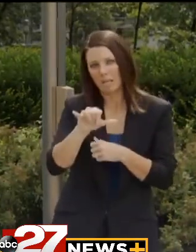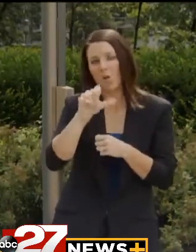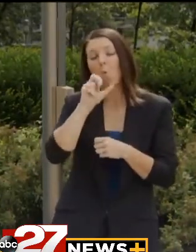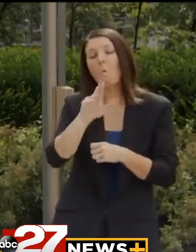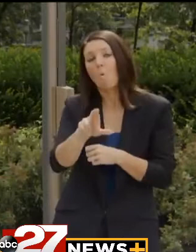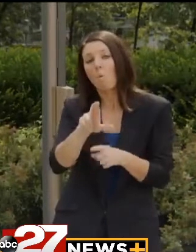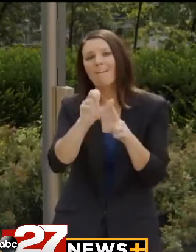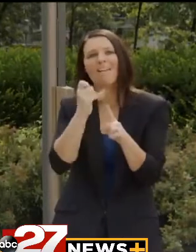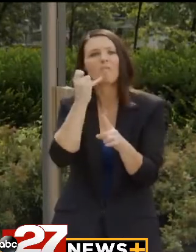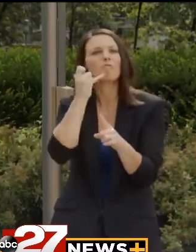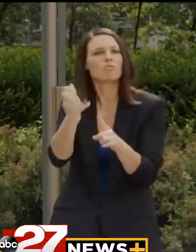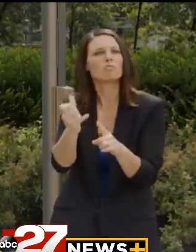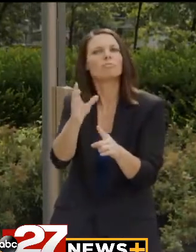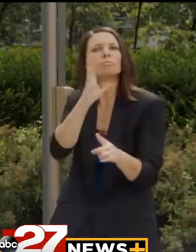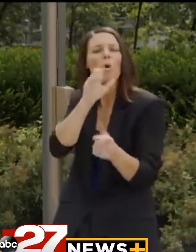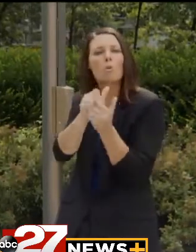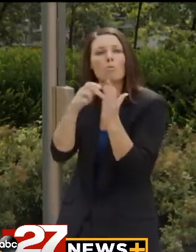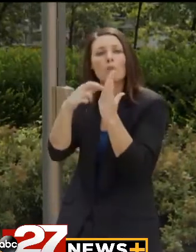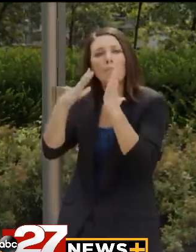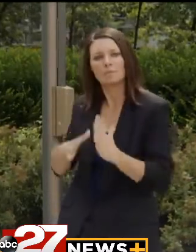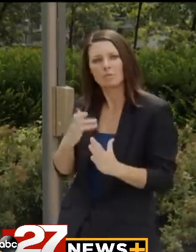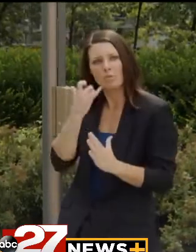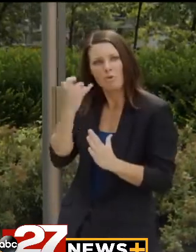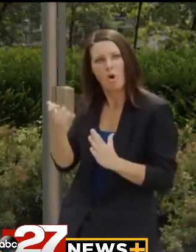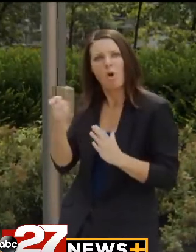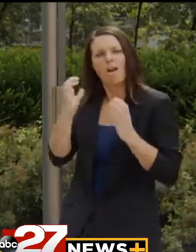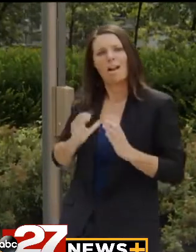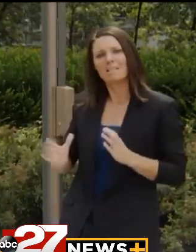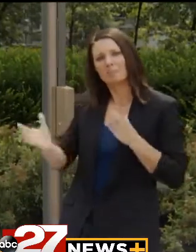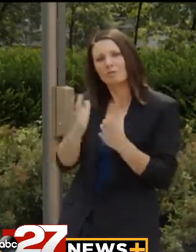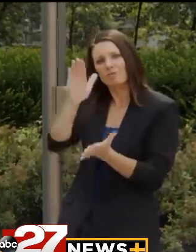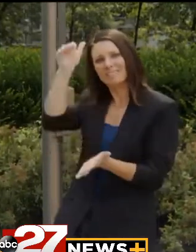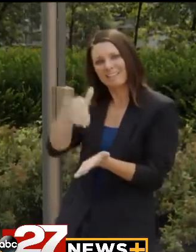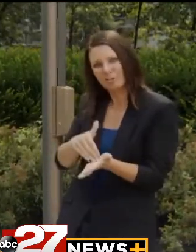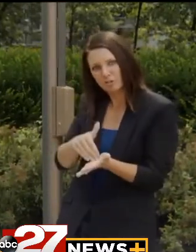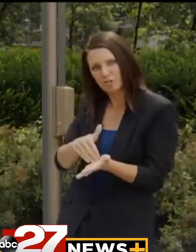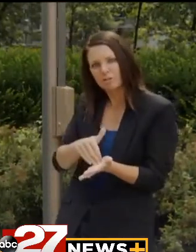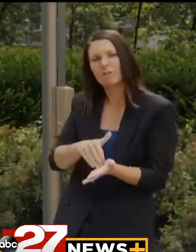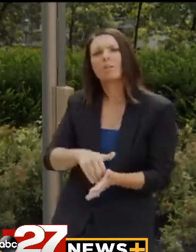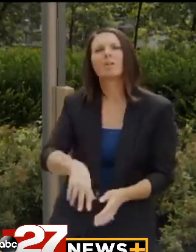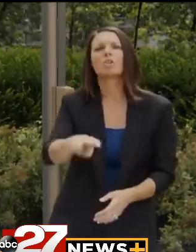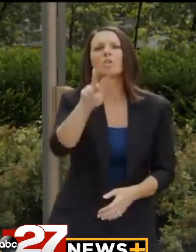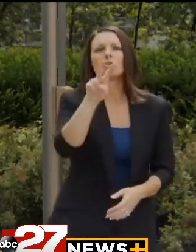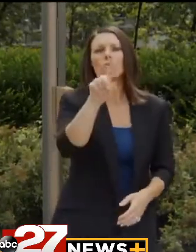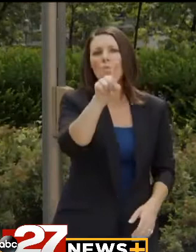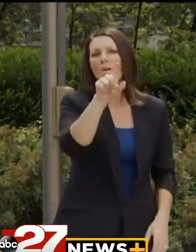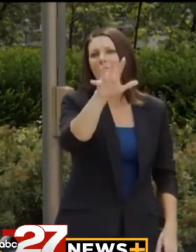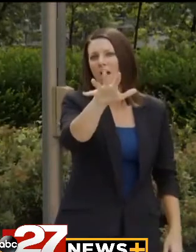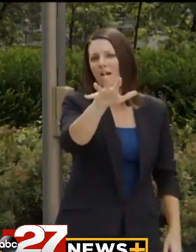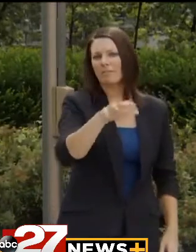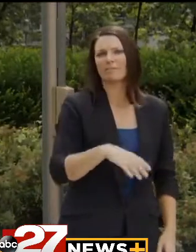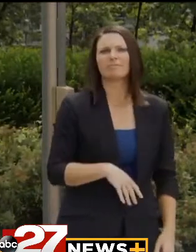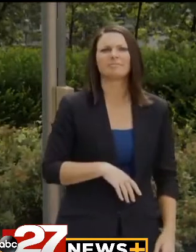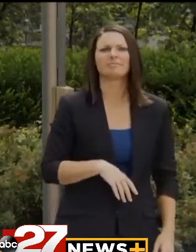or you can speak to a representative by calling the customer service centers at 215